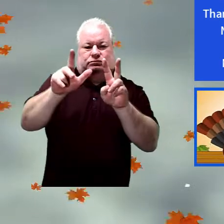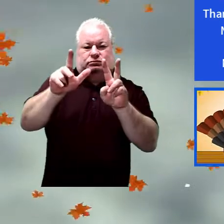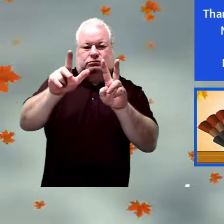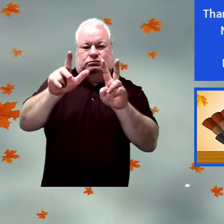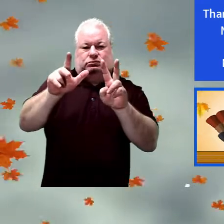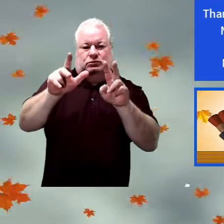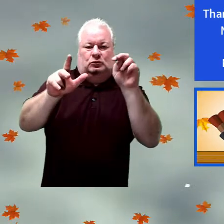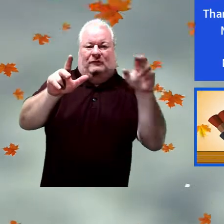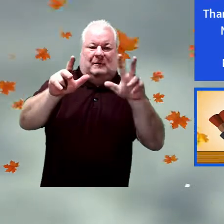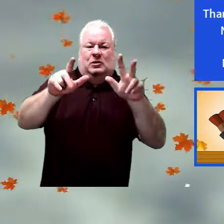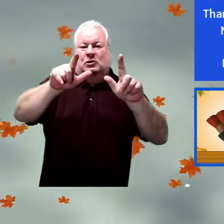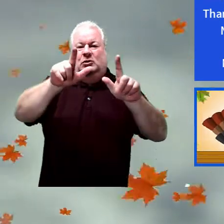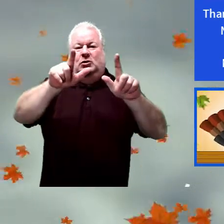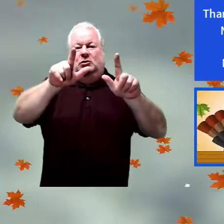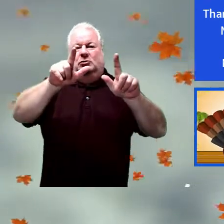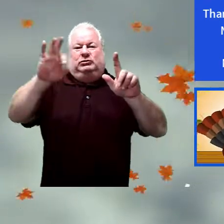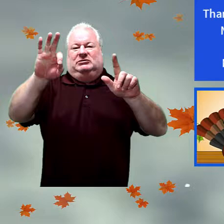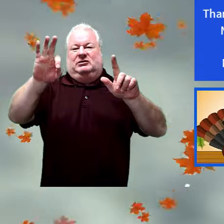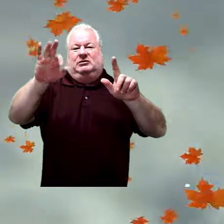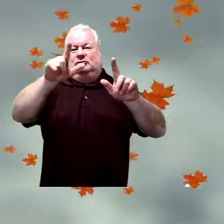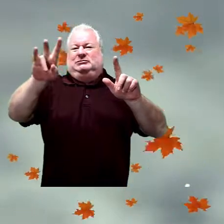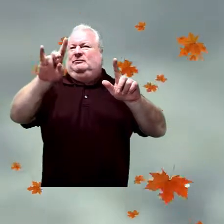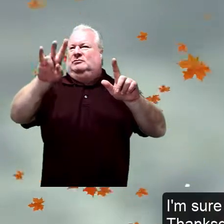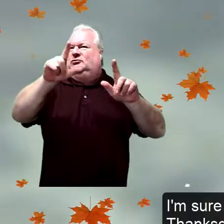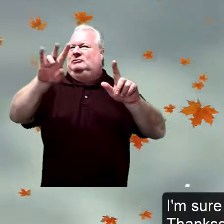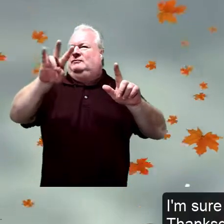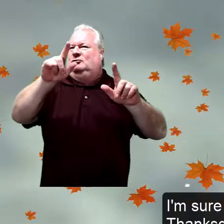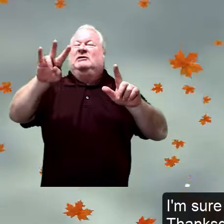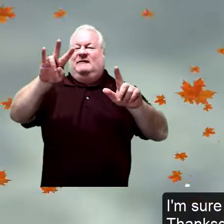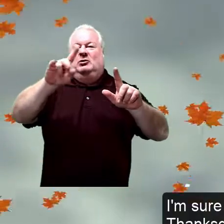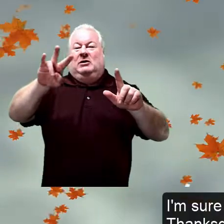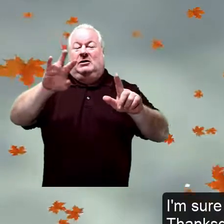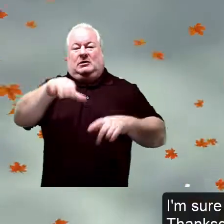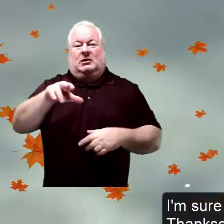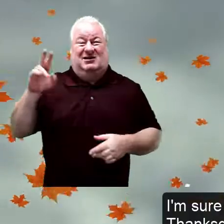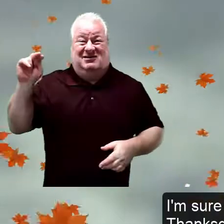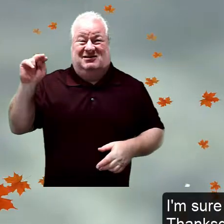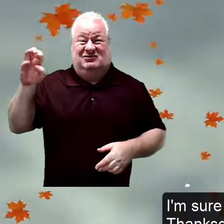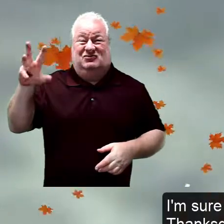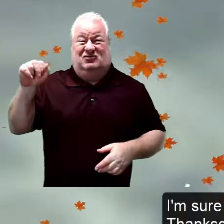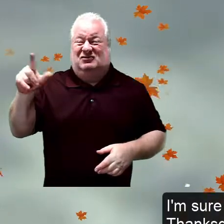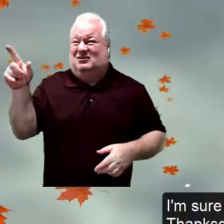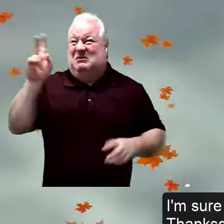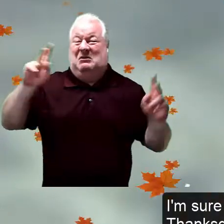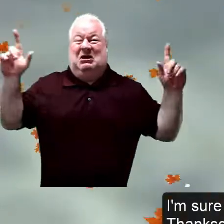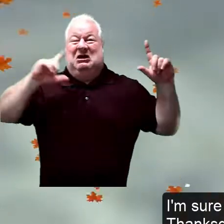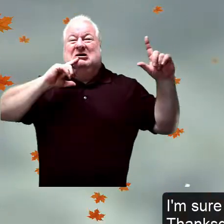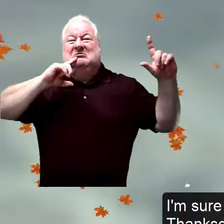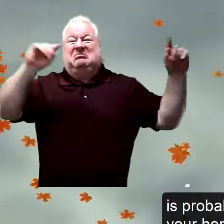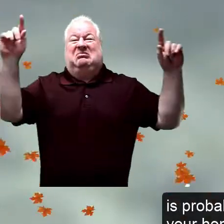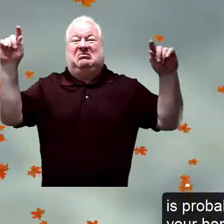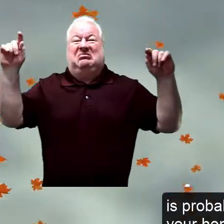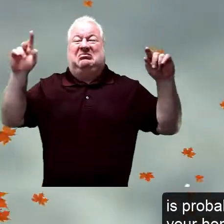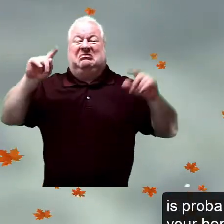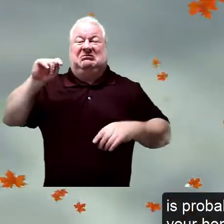27th. That is your Thanksgiving break. I'm sure you've heard in the news that this Thanksgiving